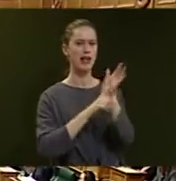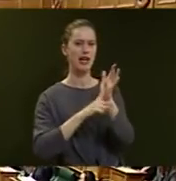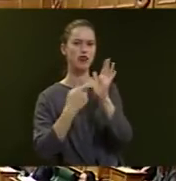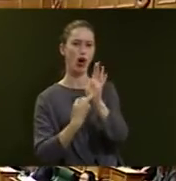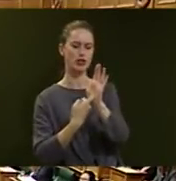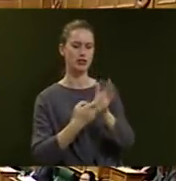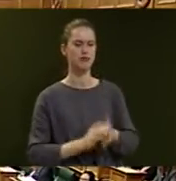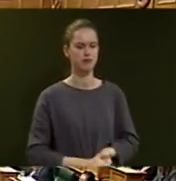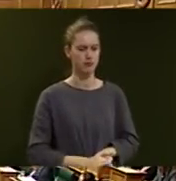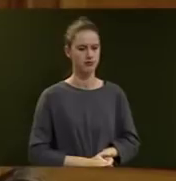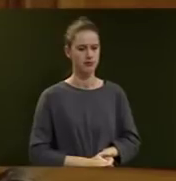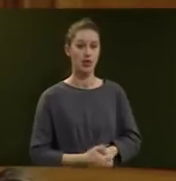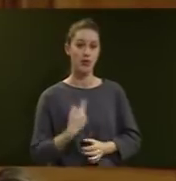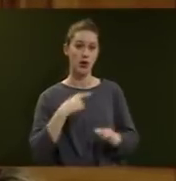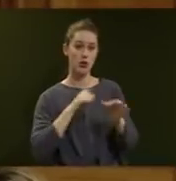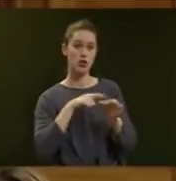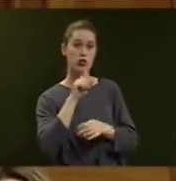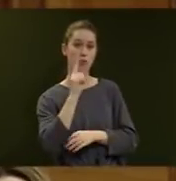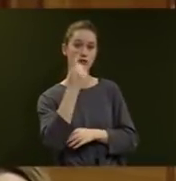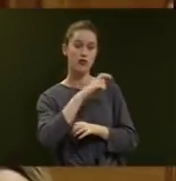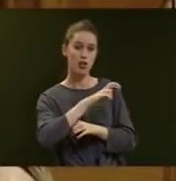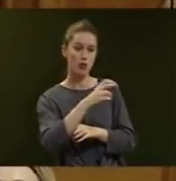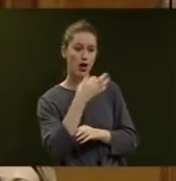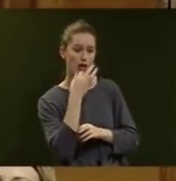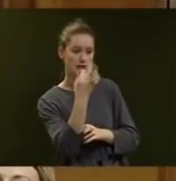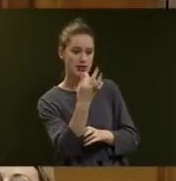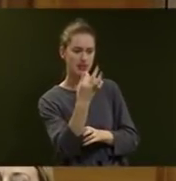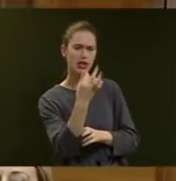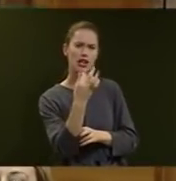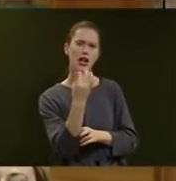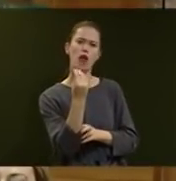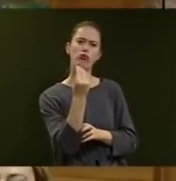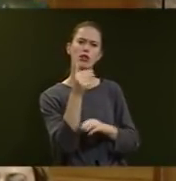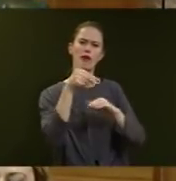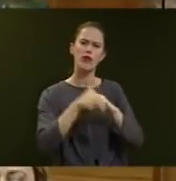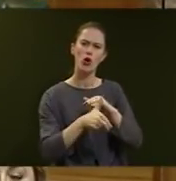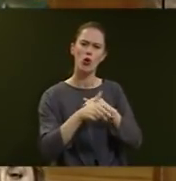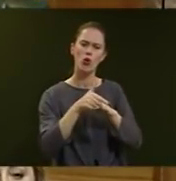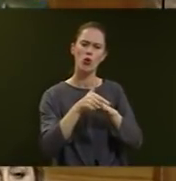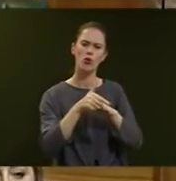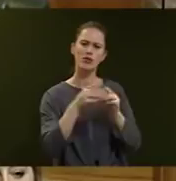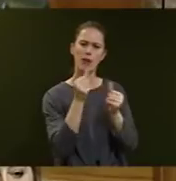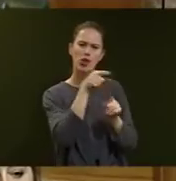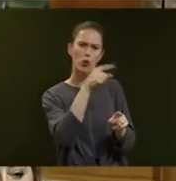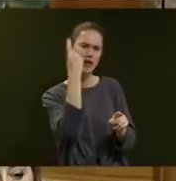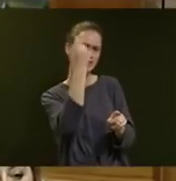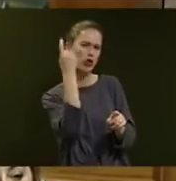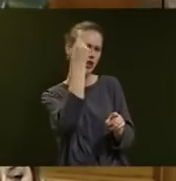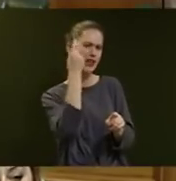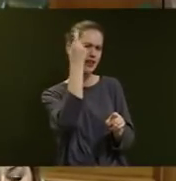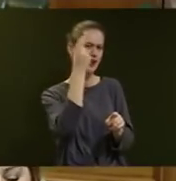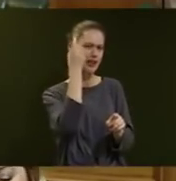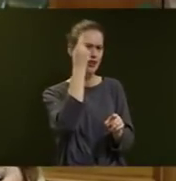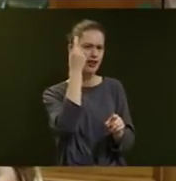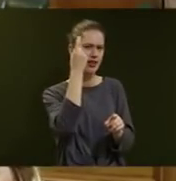Mr Speaker, my question is to the Minister of Transport and asks, Is the price of fuel a factor that he will be taking into consideration